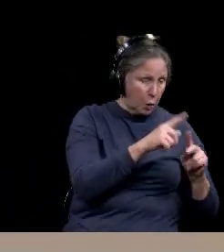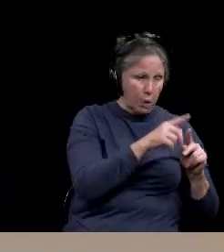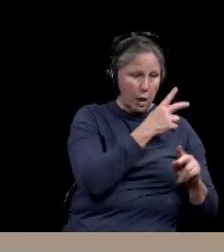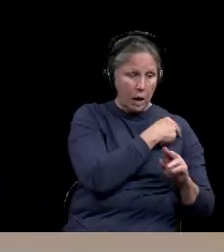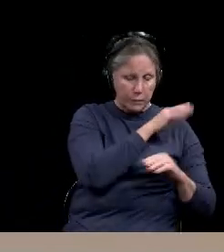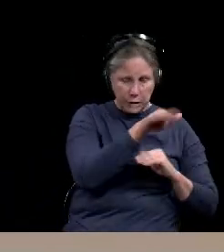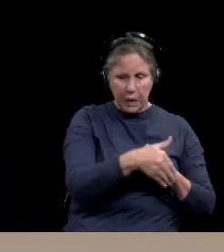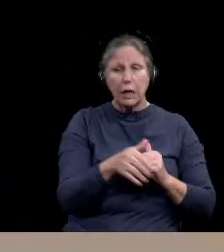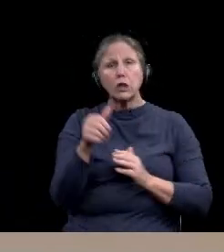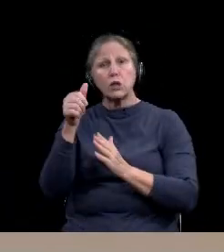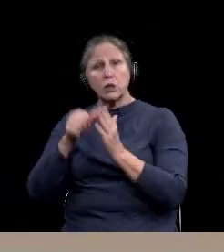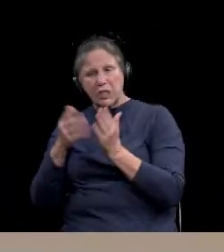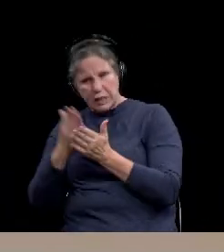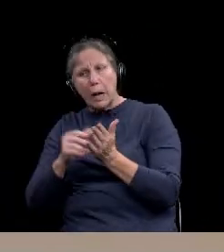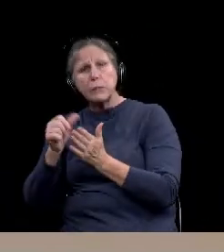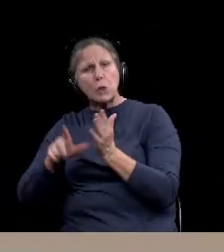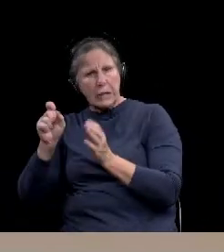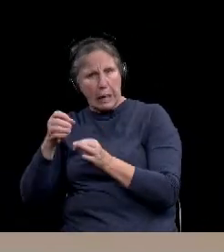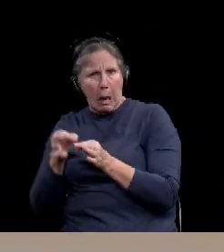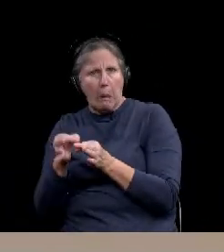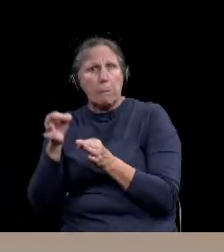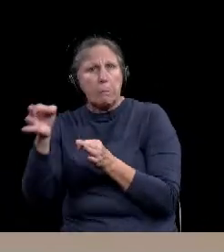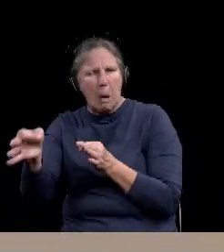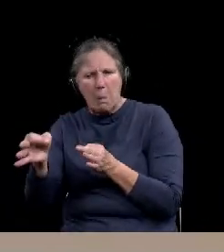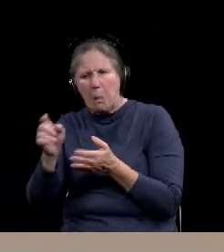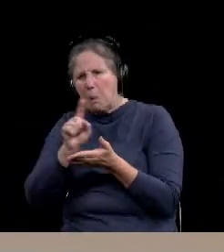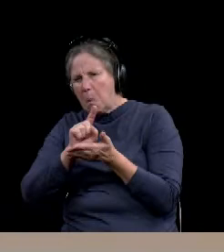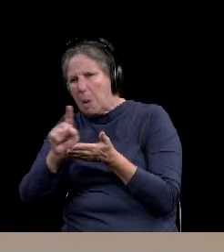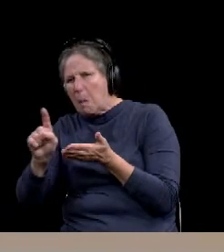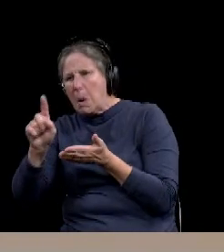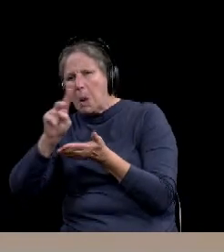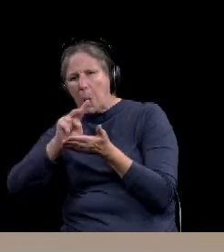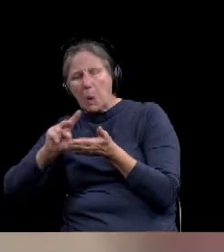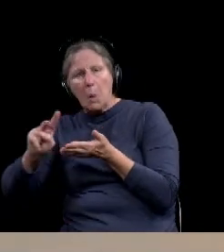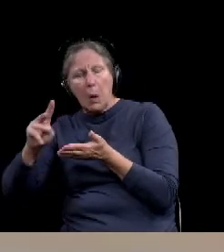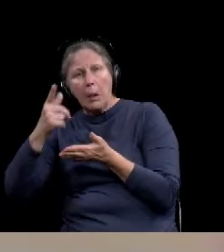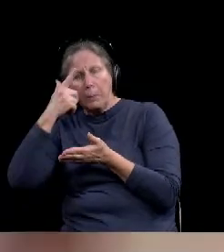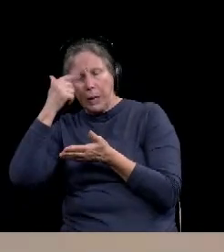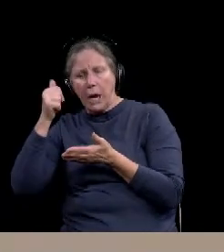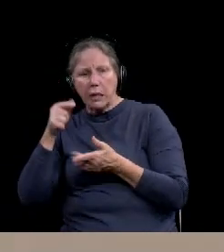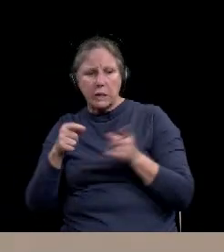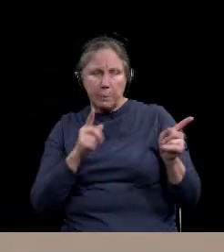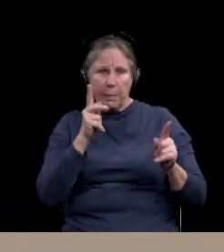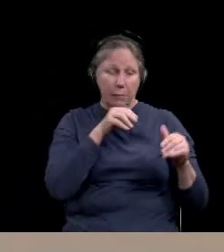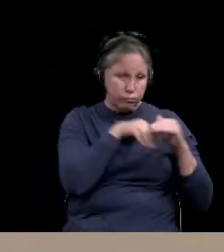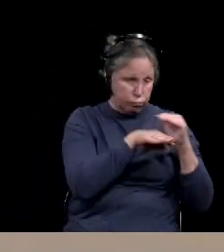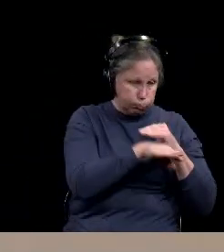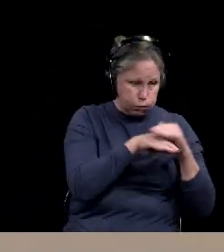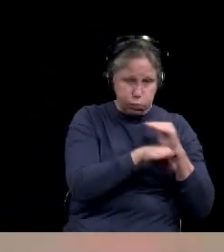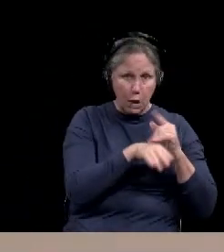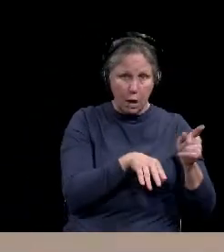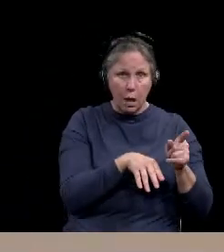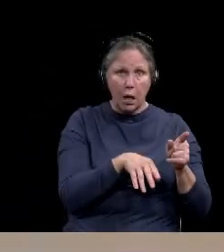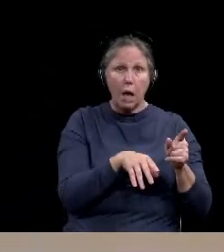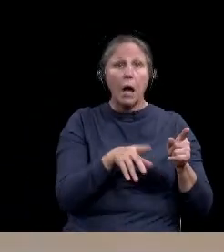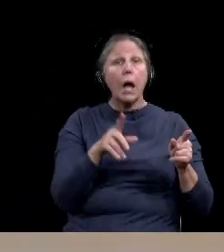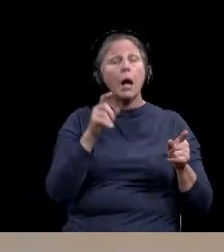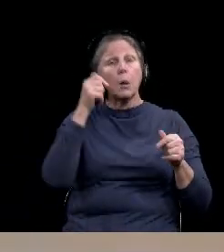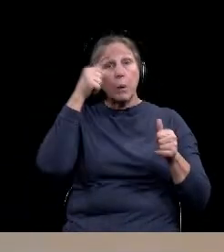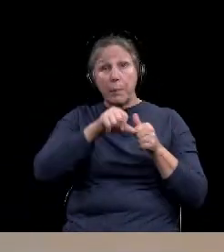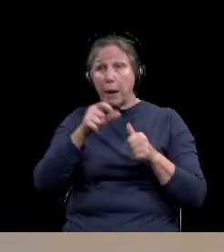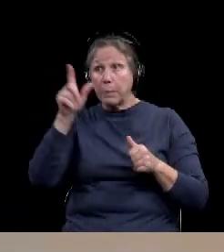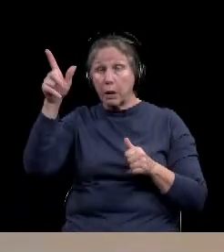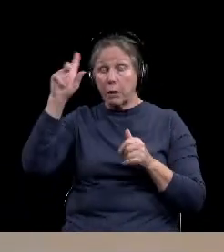surgeries have had to be put off, um, by a week or some sort because of admitted patients needing that 10% available for